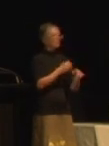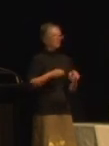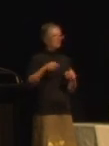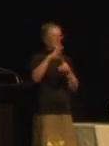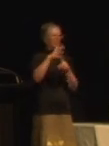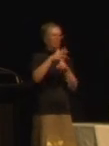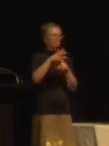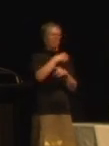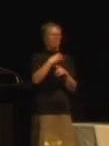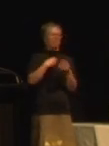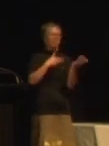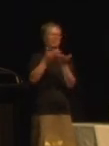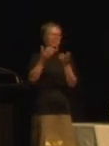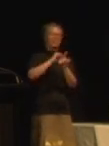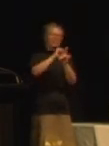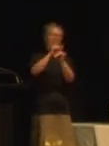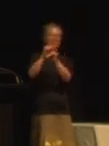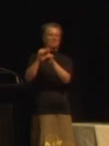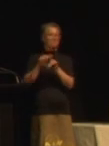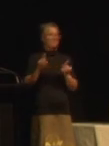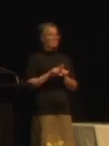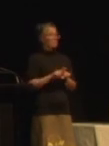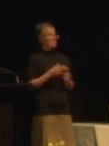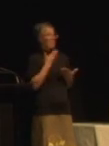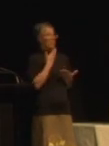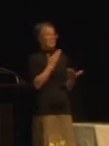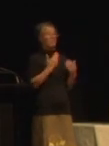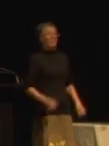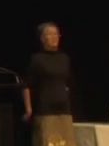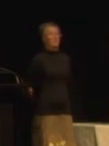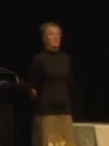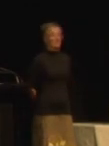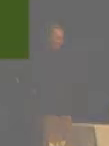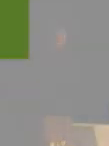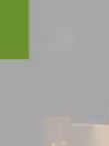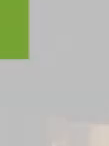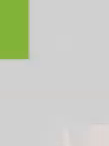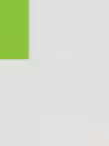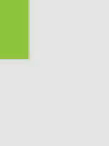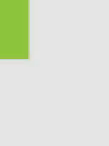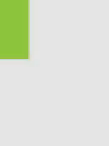government services. Thank you very much. Thank you